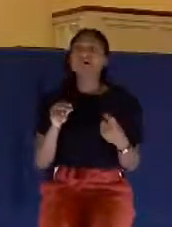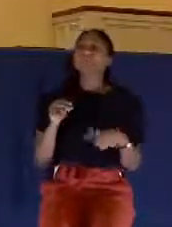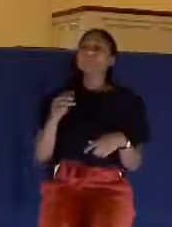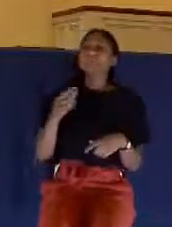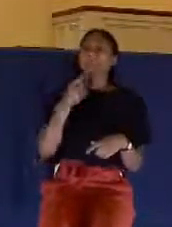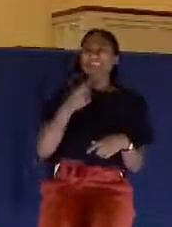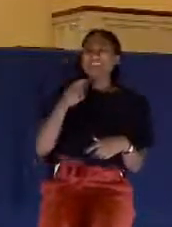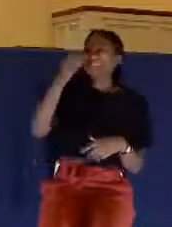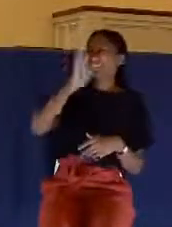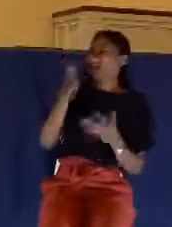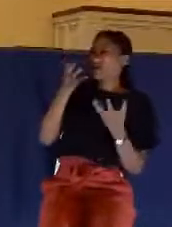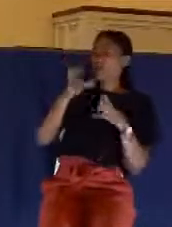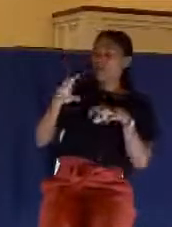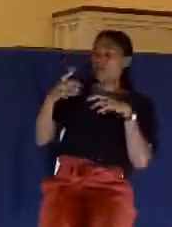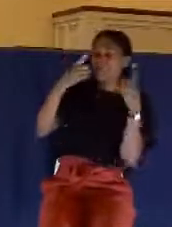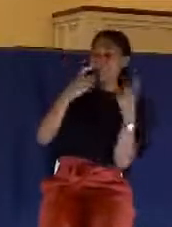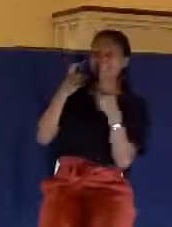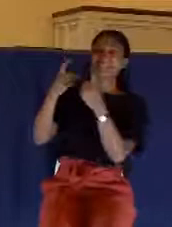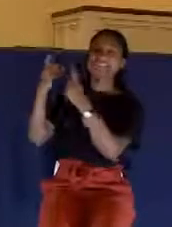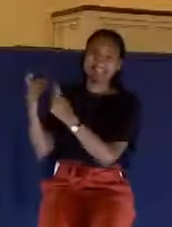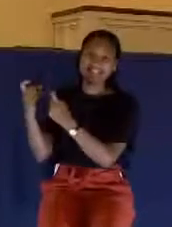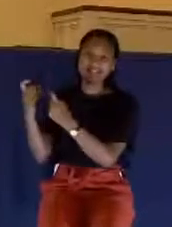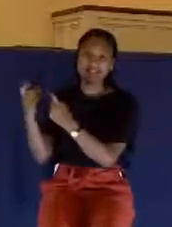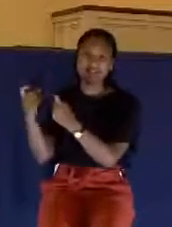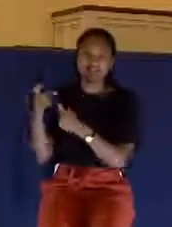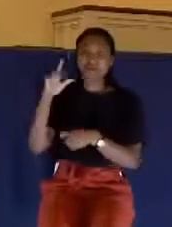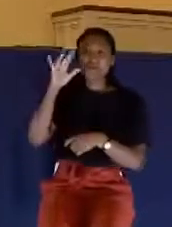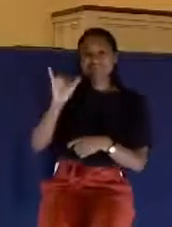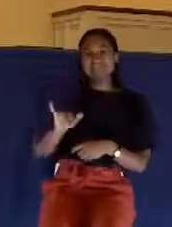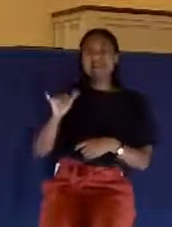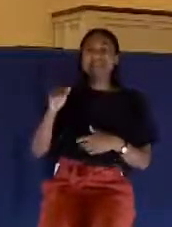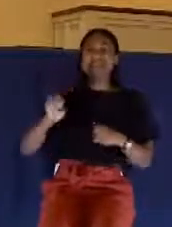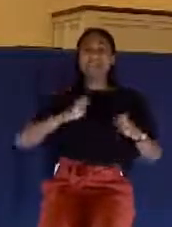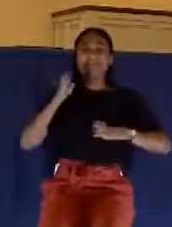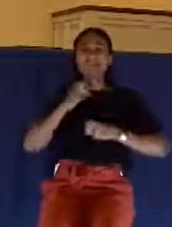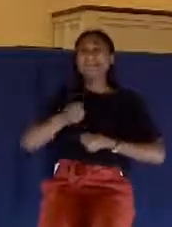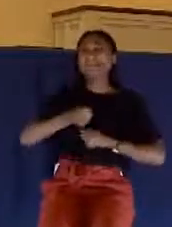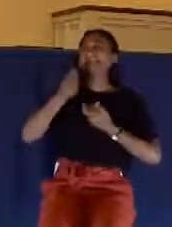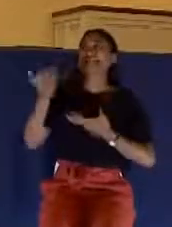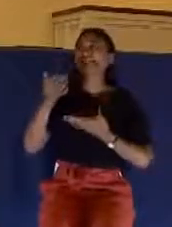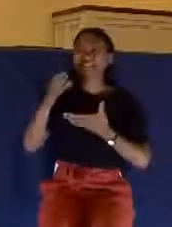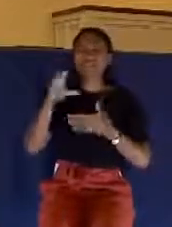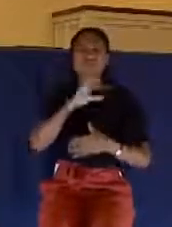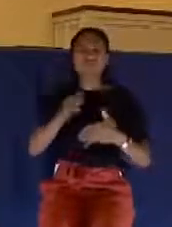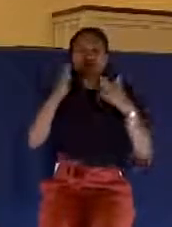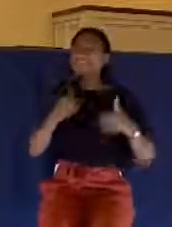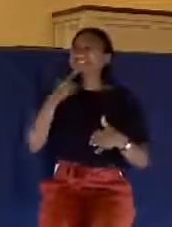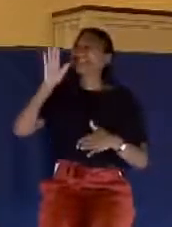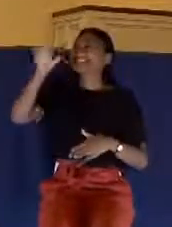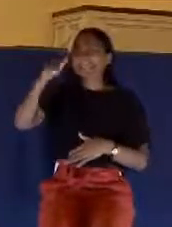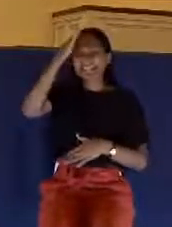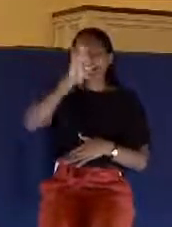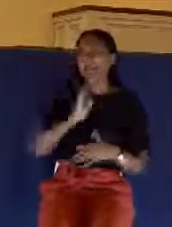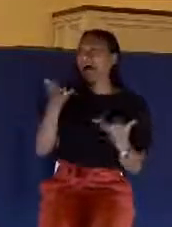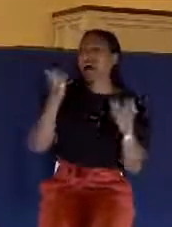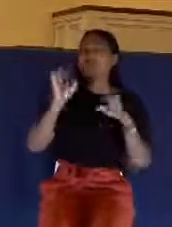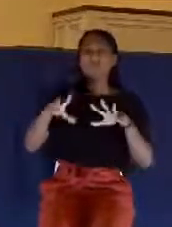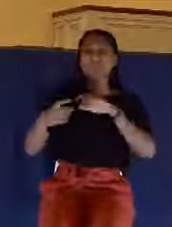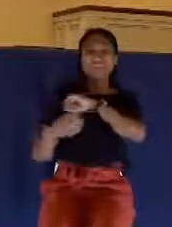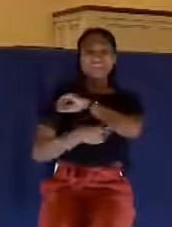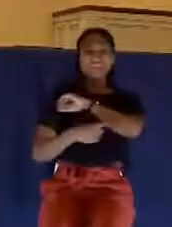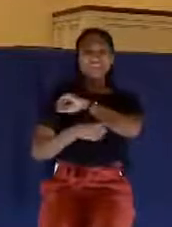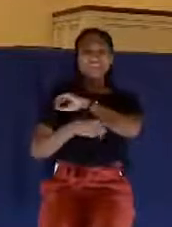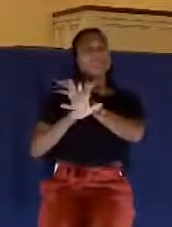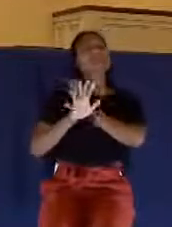testing, testing our faith. And really it's the cry, it's an emotional plea from a saint who's saying, God, don't lead me into any trial